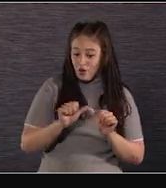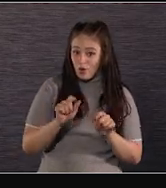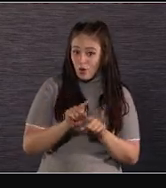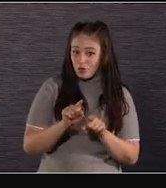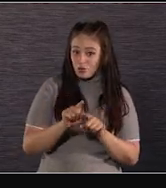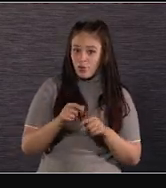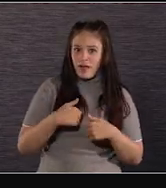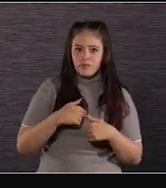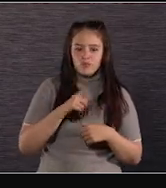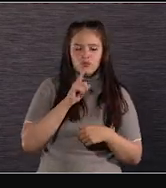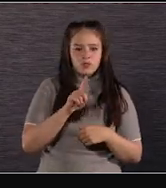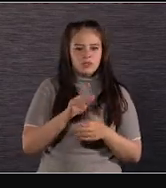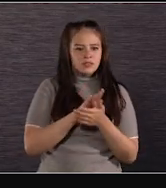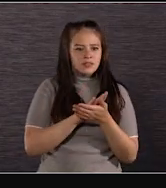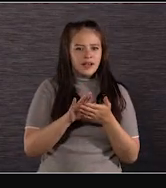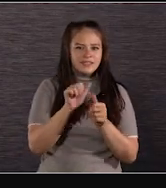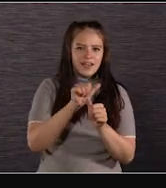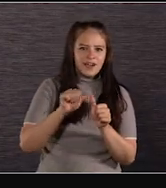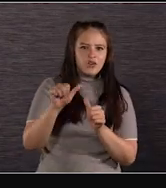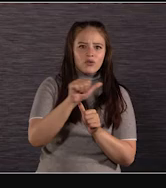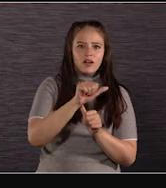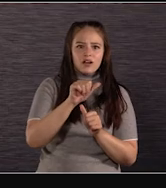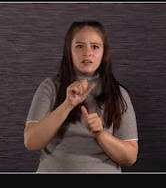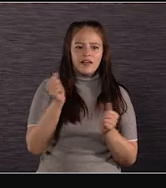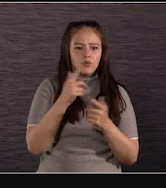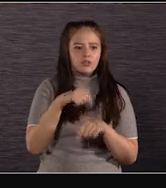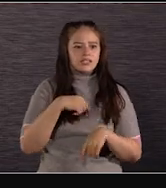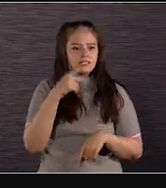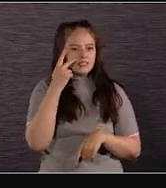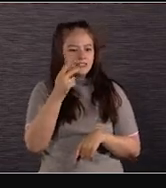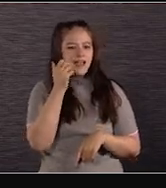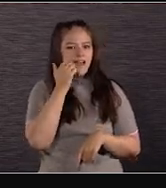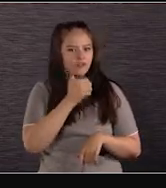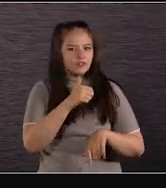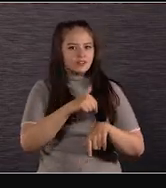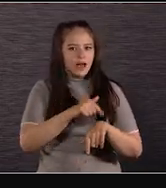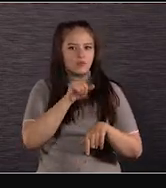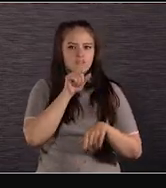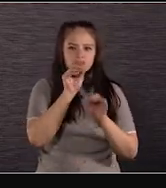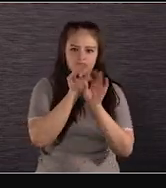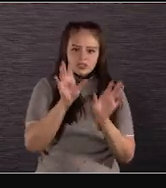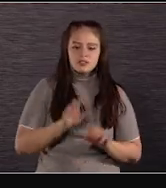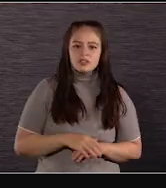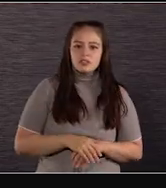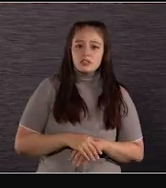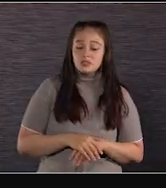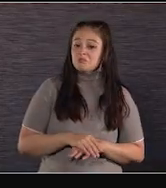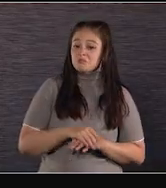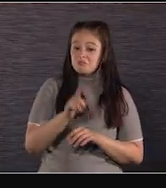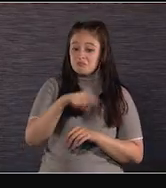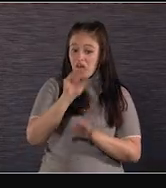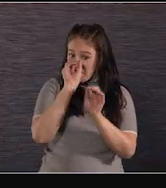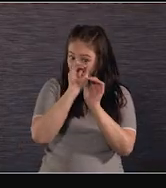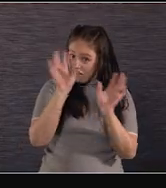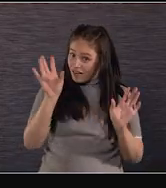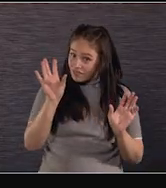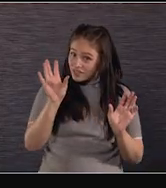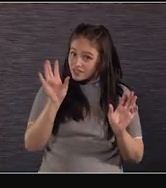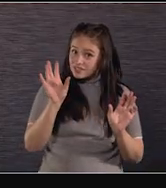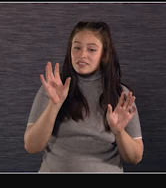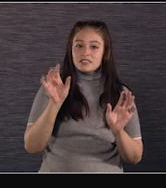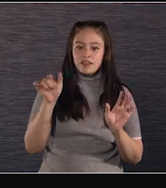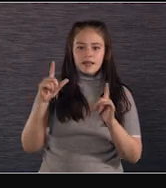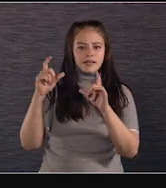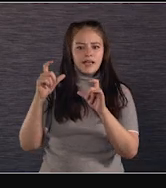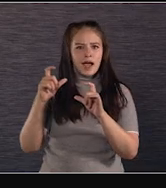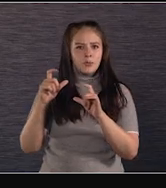oohing and aahing at what people were seeing every time. Wow. So it was, like, obvious to everybody that this sensor was performing